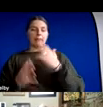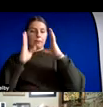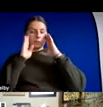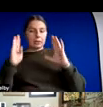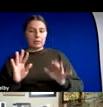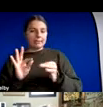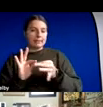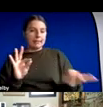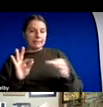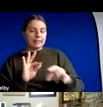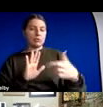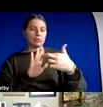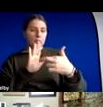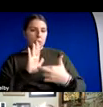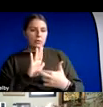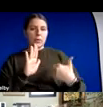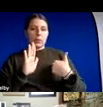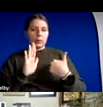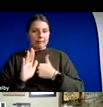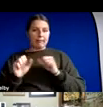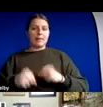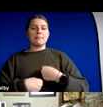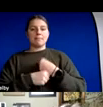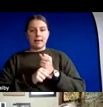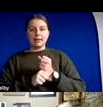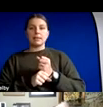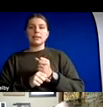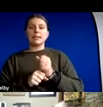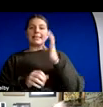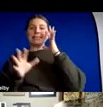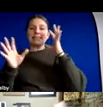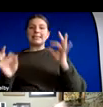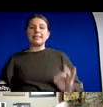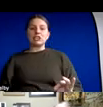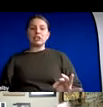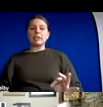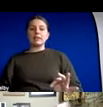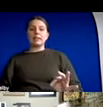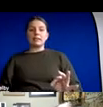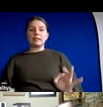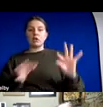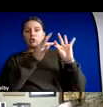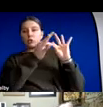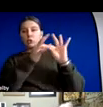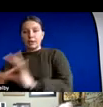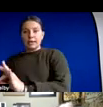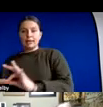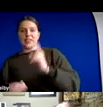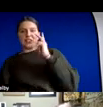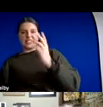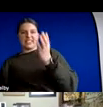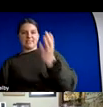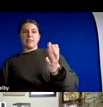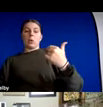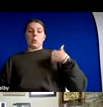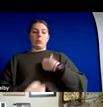with a decision tree like the one pictured here and say well we made this decision because such and such we made this decision